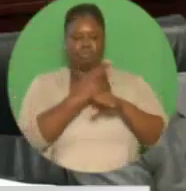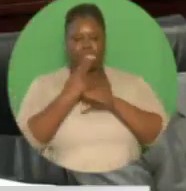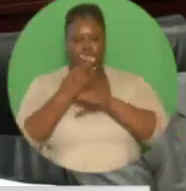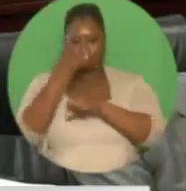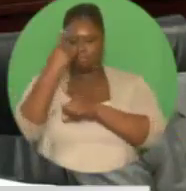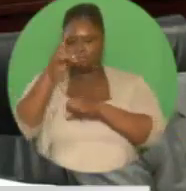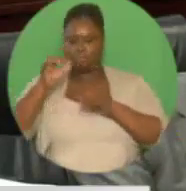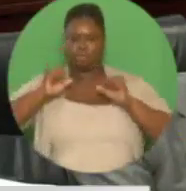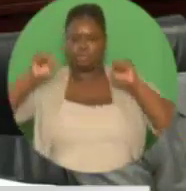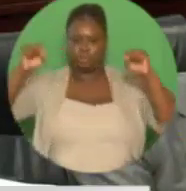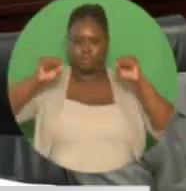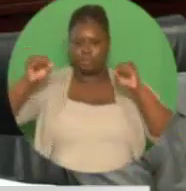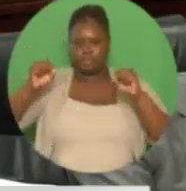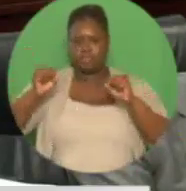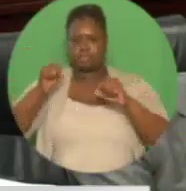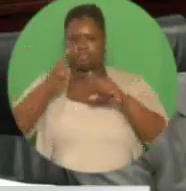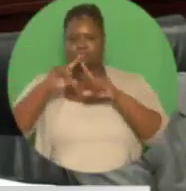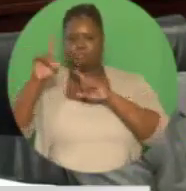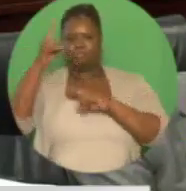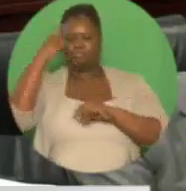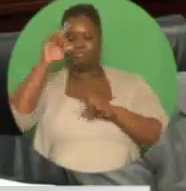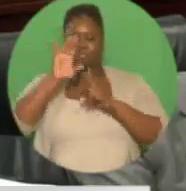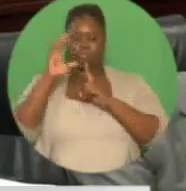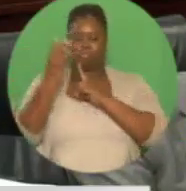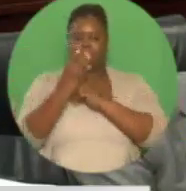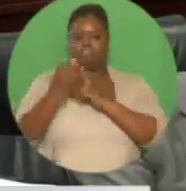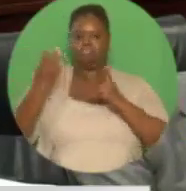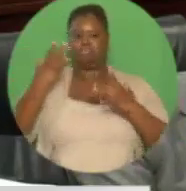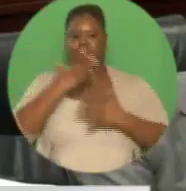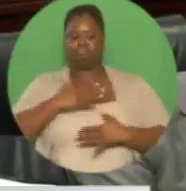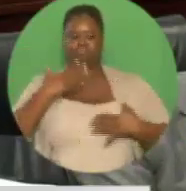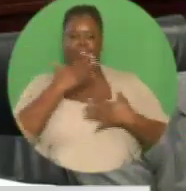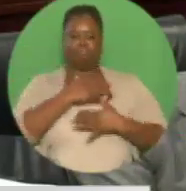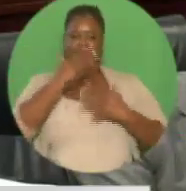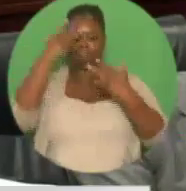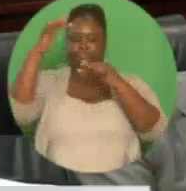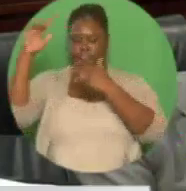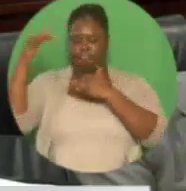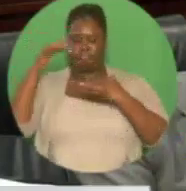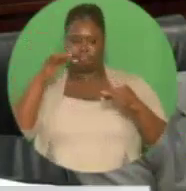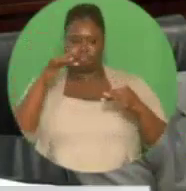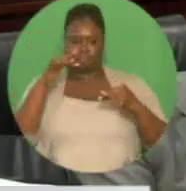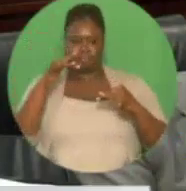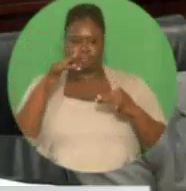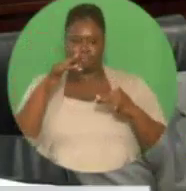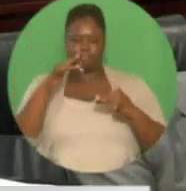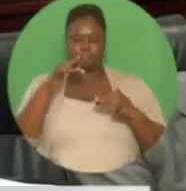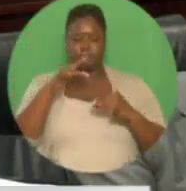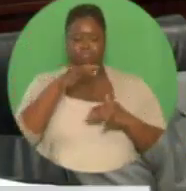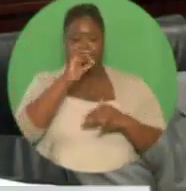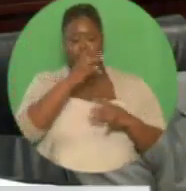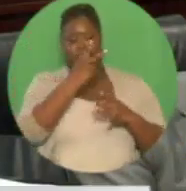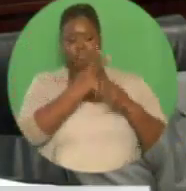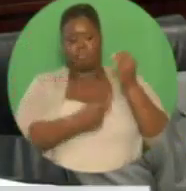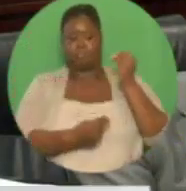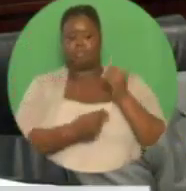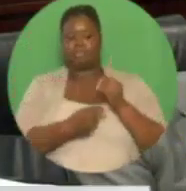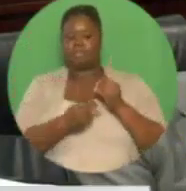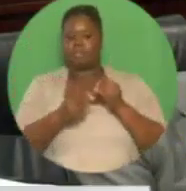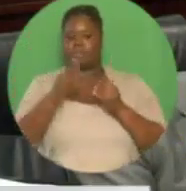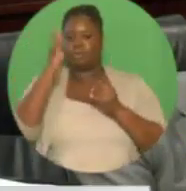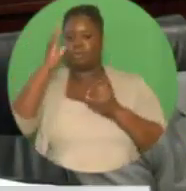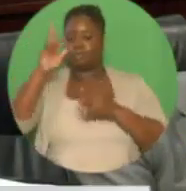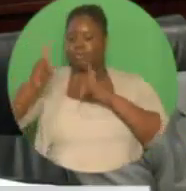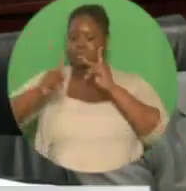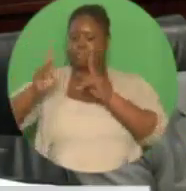host numerous sporting and cultural activities. These two projects in San Fernando, among others, will create employment opportunities for